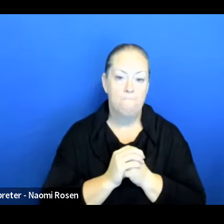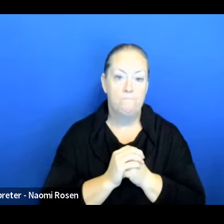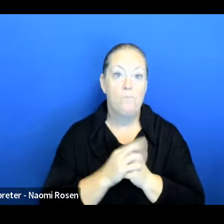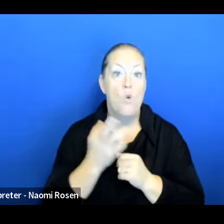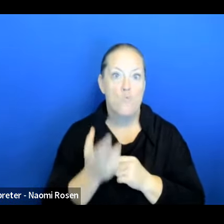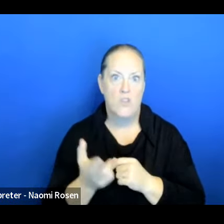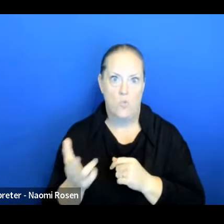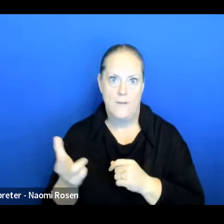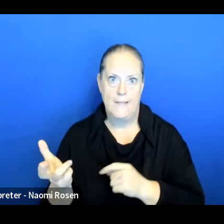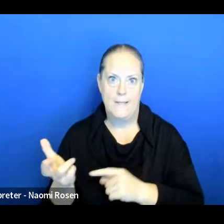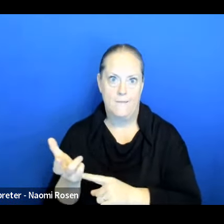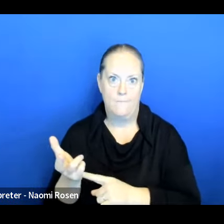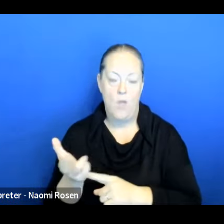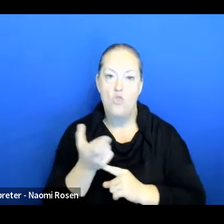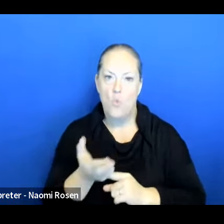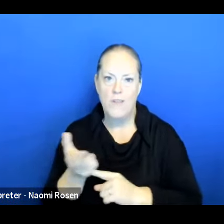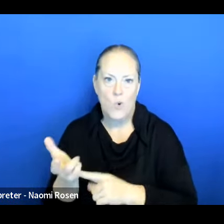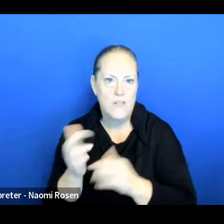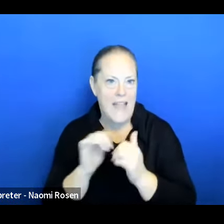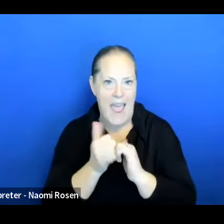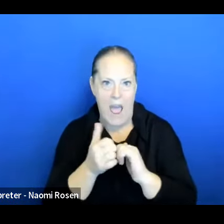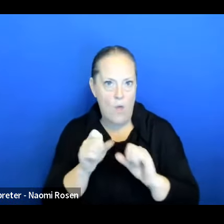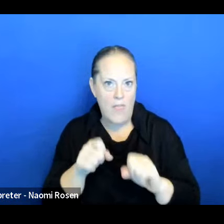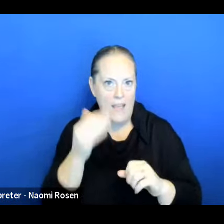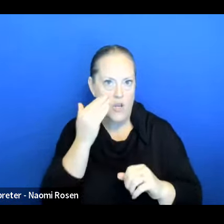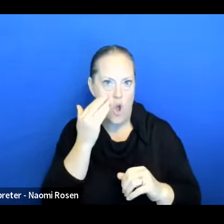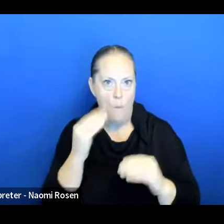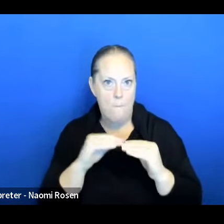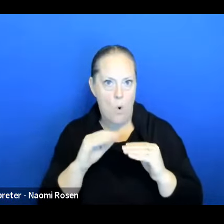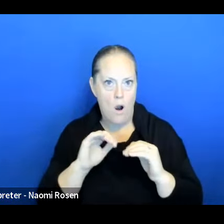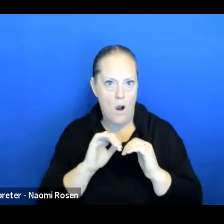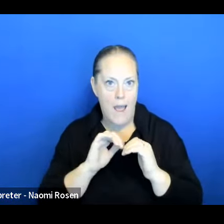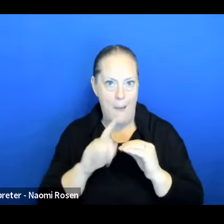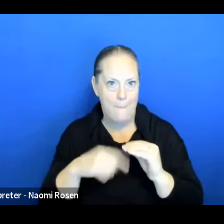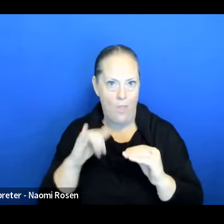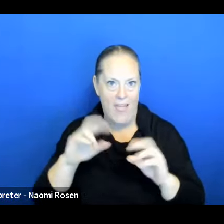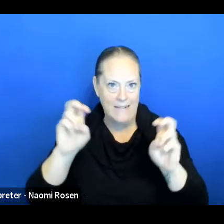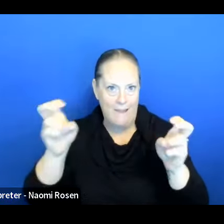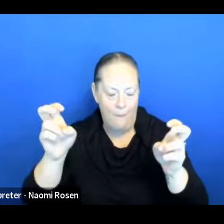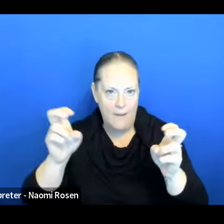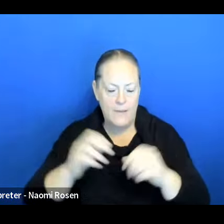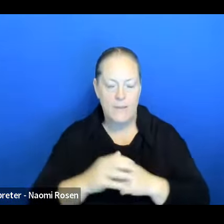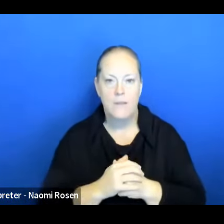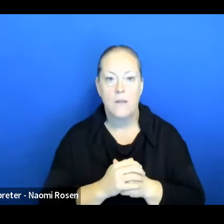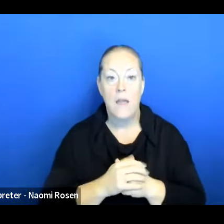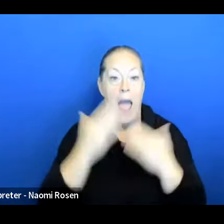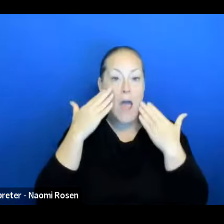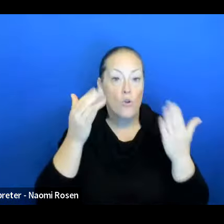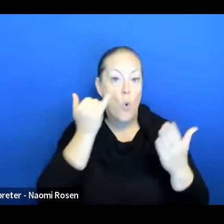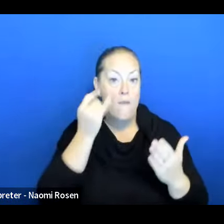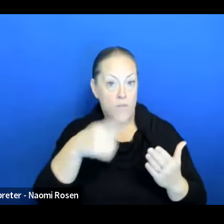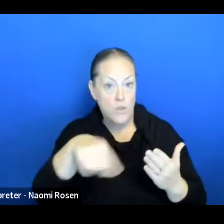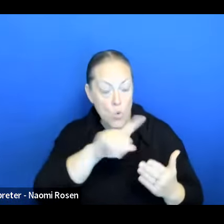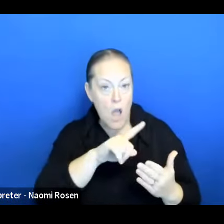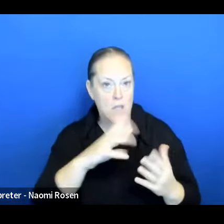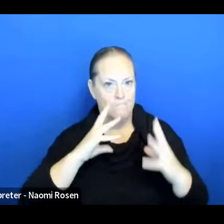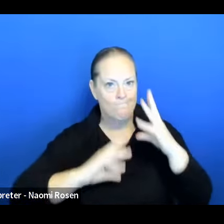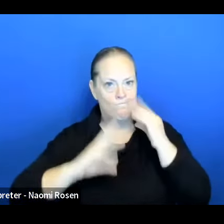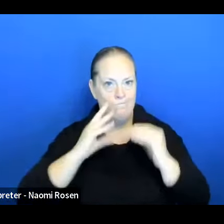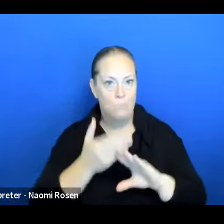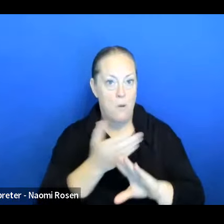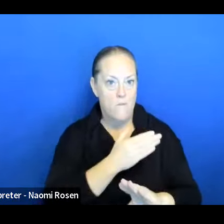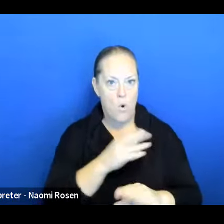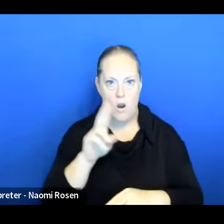resources that they gained and how they can know about the topic. I don't know if any of you guys have ever been into the